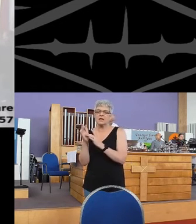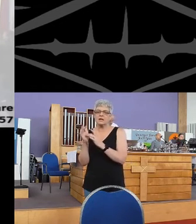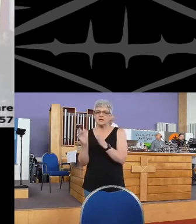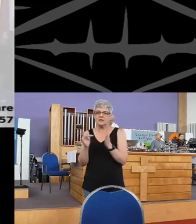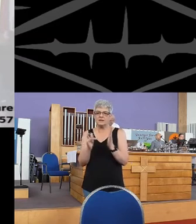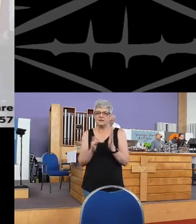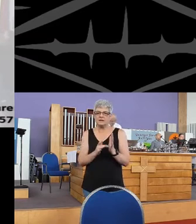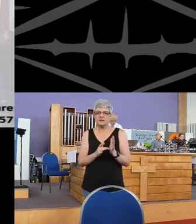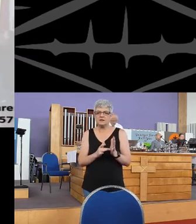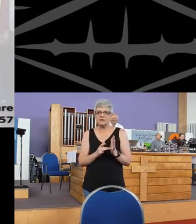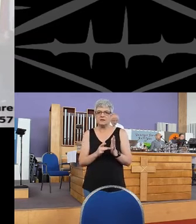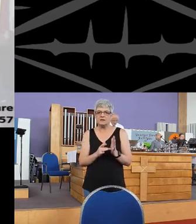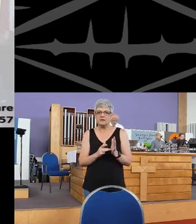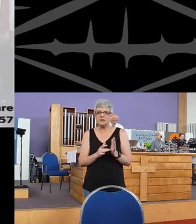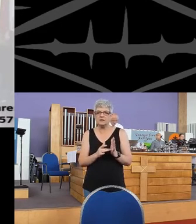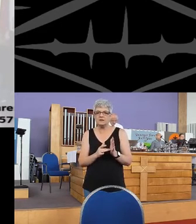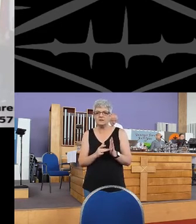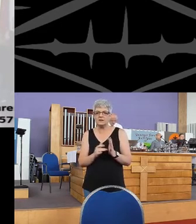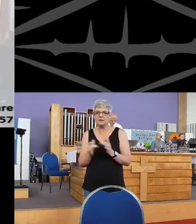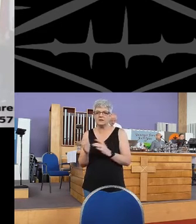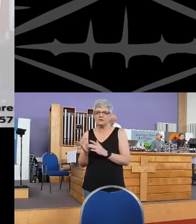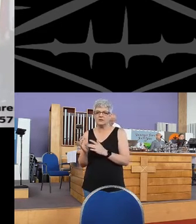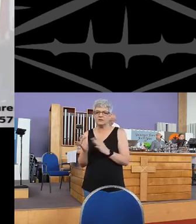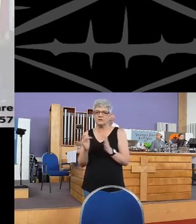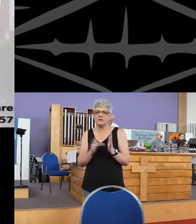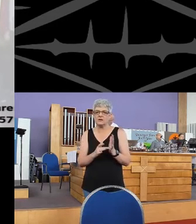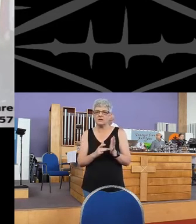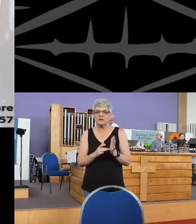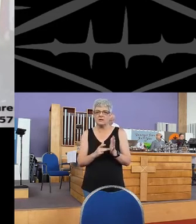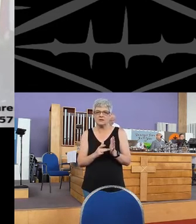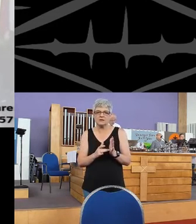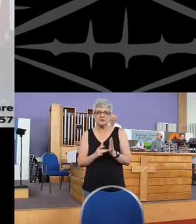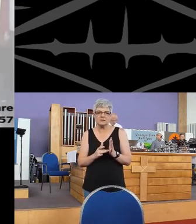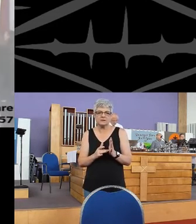Jesus, Jesus.